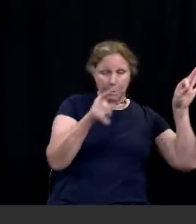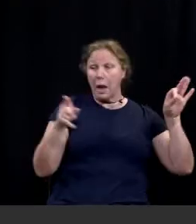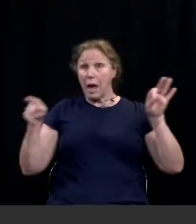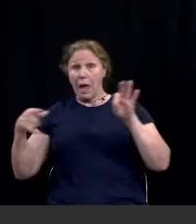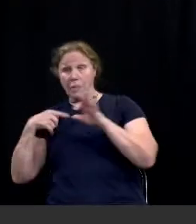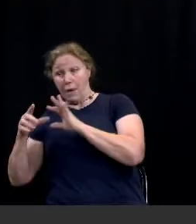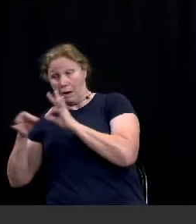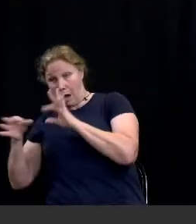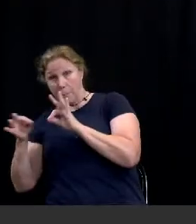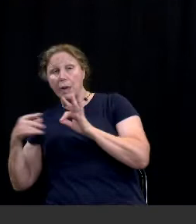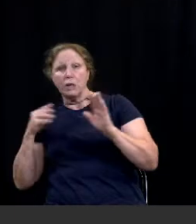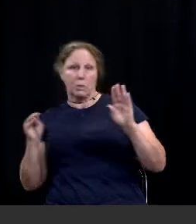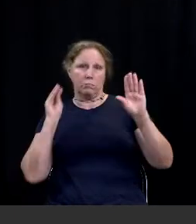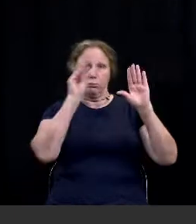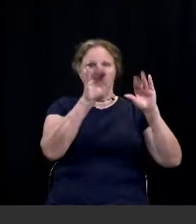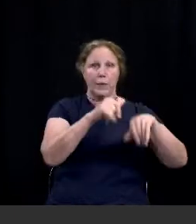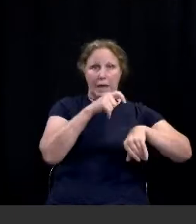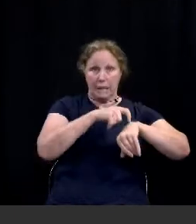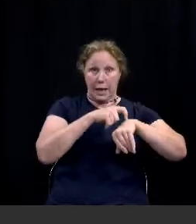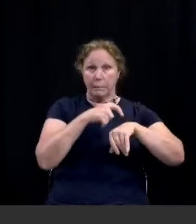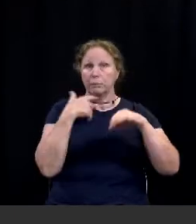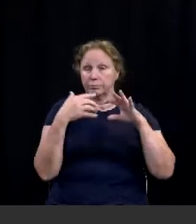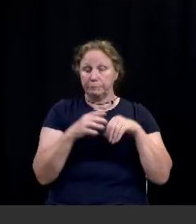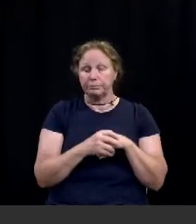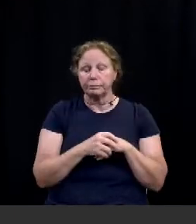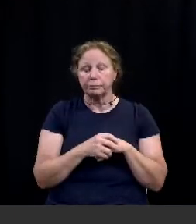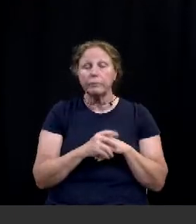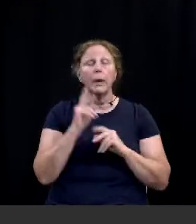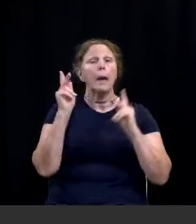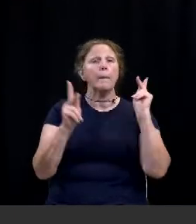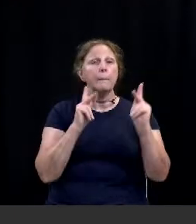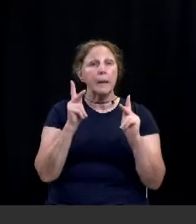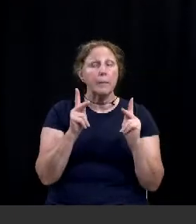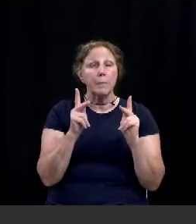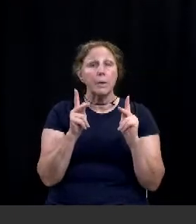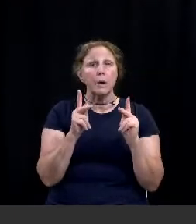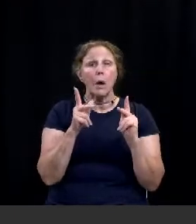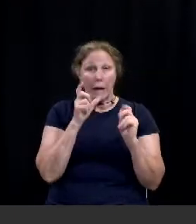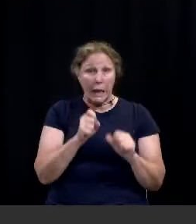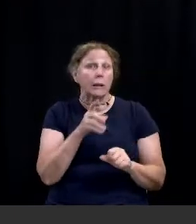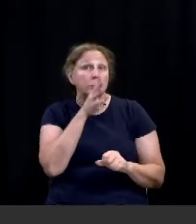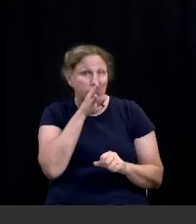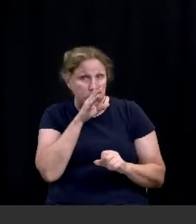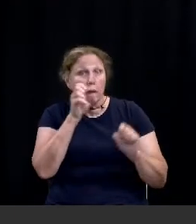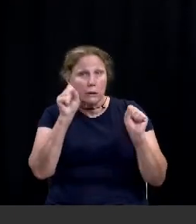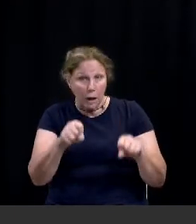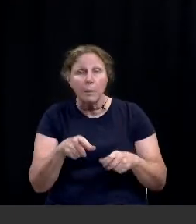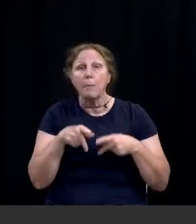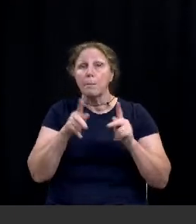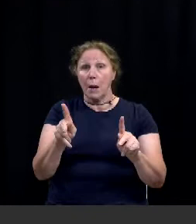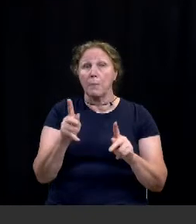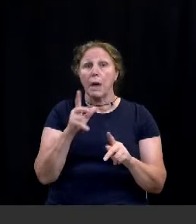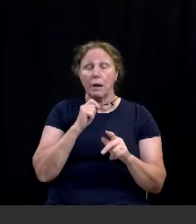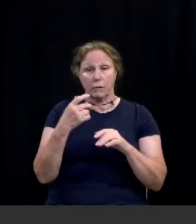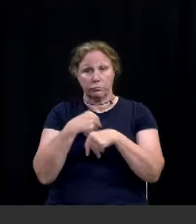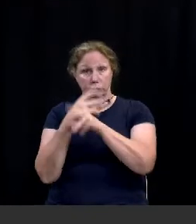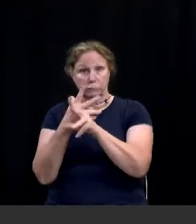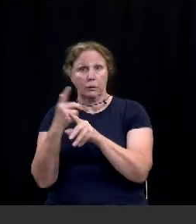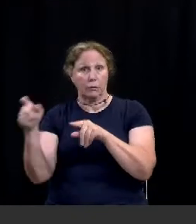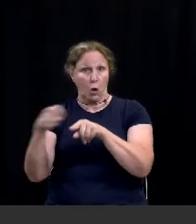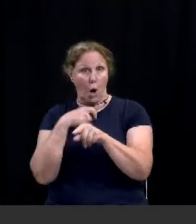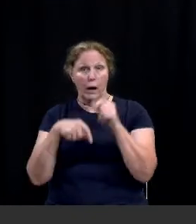on the agenda at appropriate time. Individuals who registered to speak on a public hearing item will be allowed to speak remotely for three minutes.